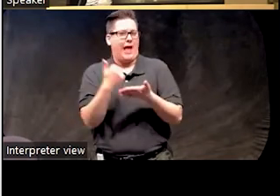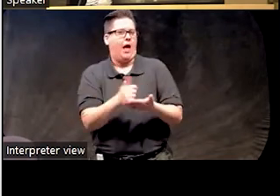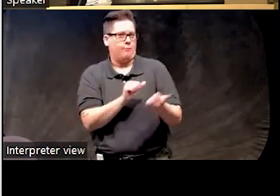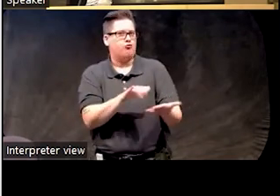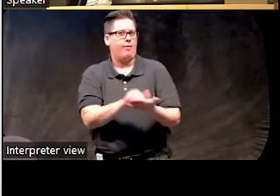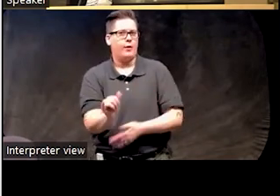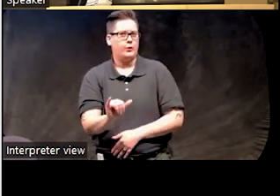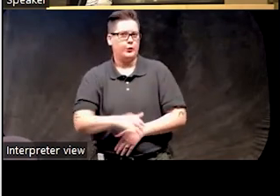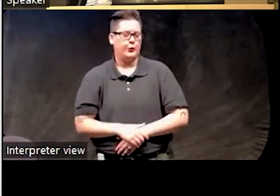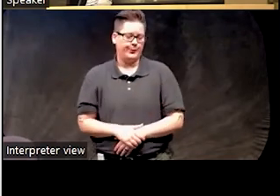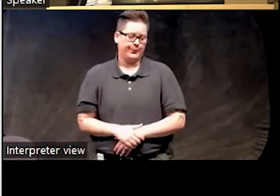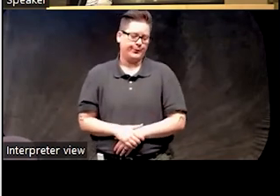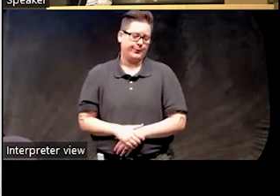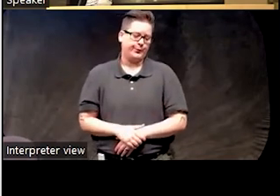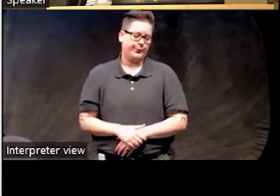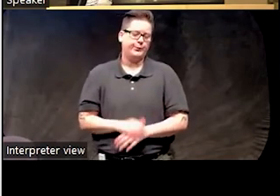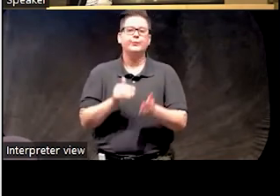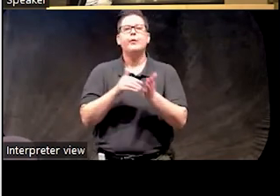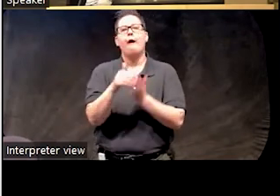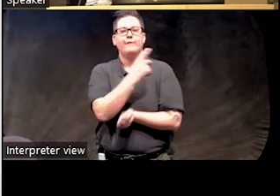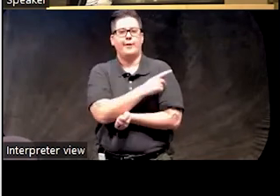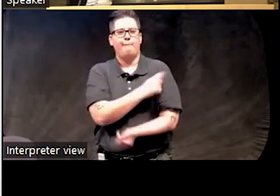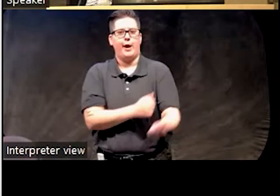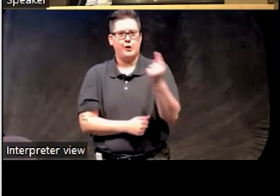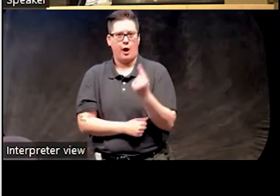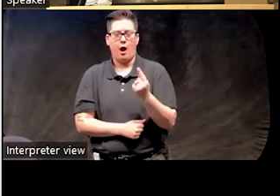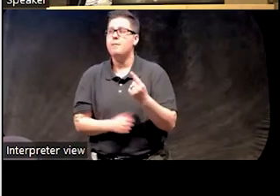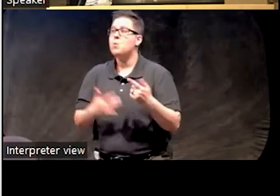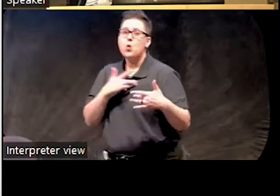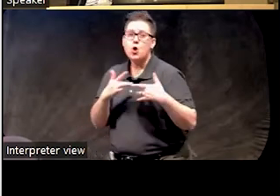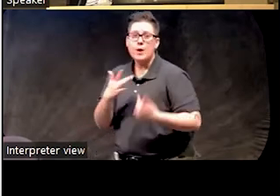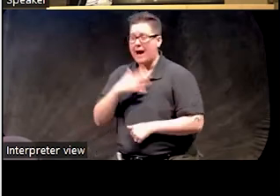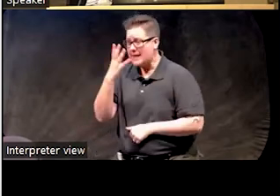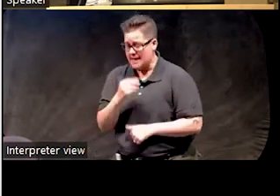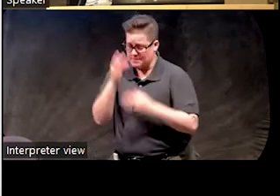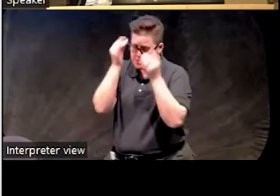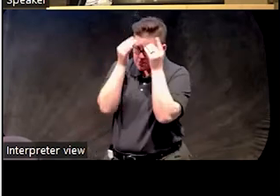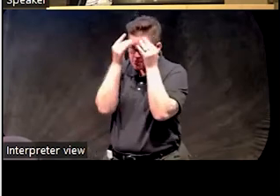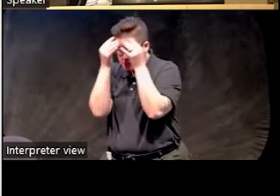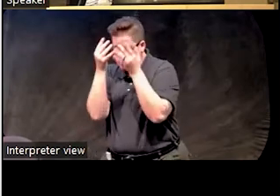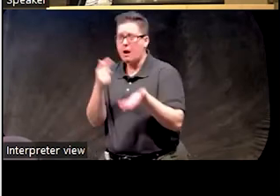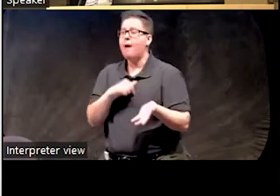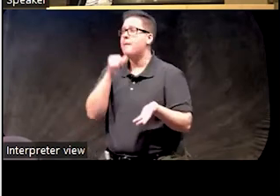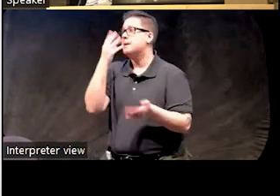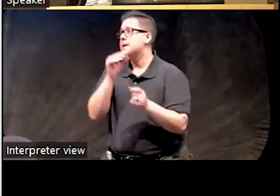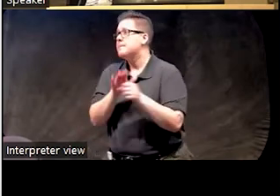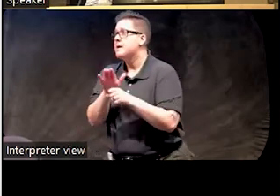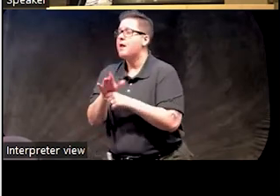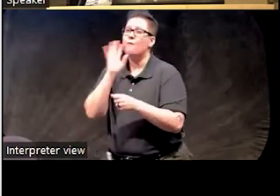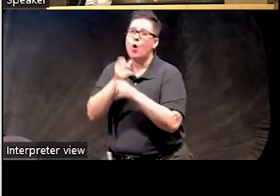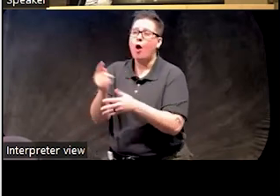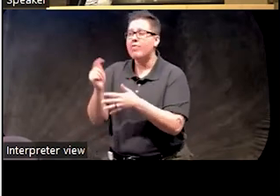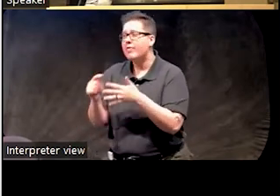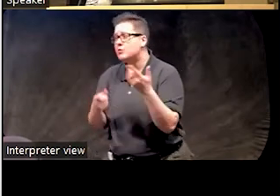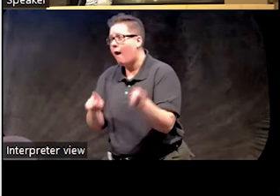frequently when we see folks, they're worrying about their sleep, they're ruminating over the consequences of not getting enough sleep,